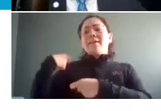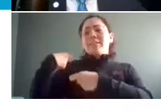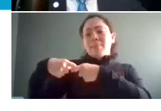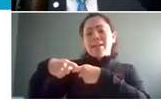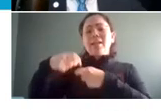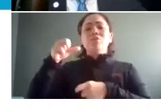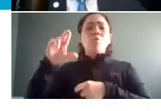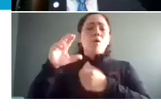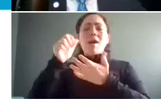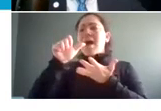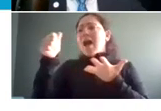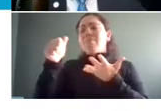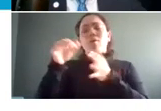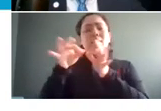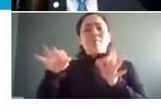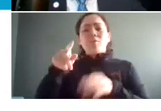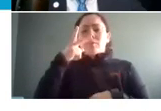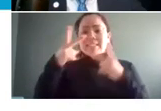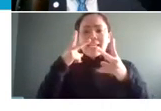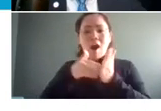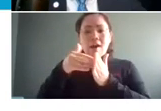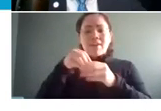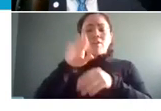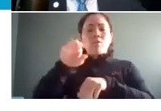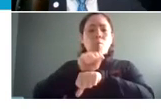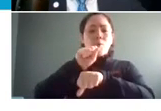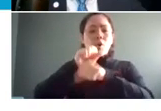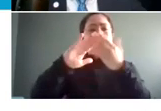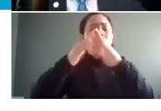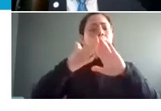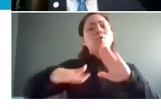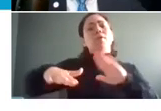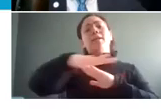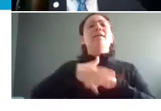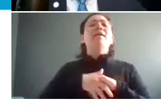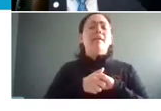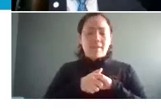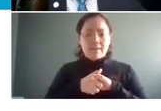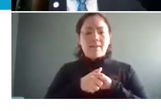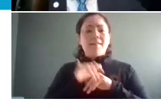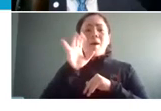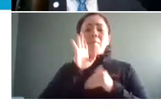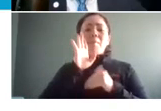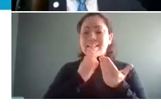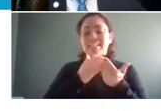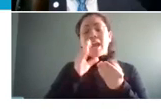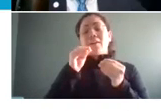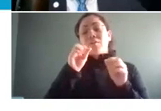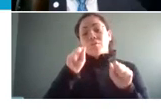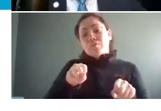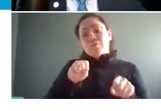languages that are within your workforce or within the community that you're trying to reach can be very easy and inexpensive